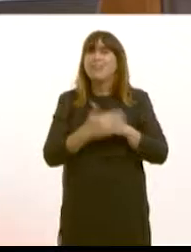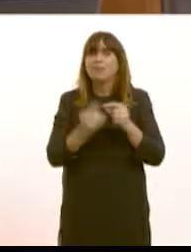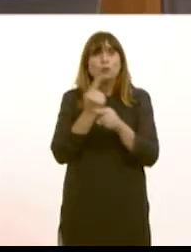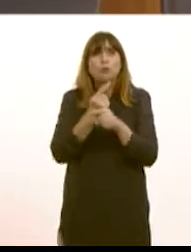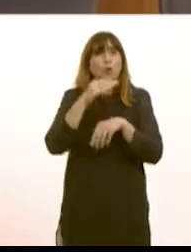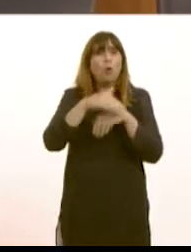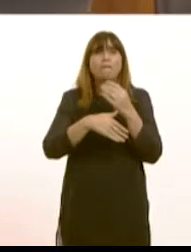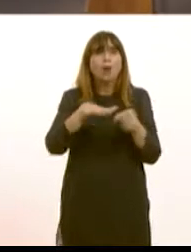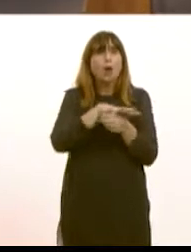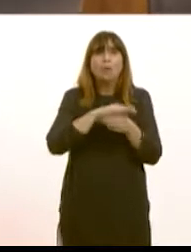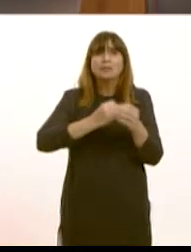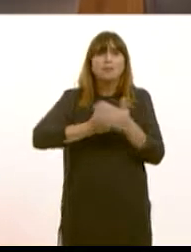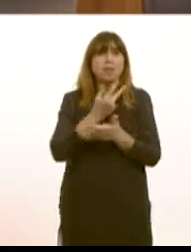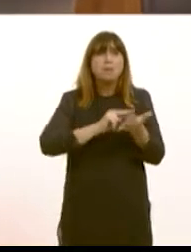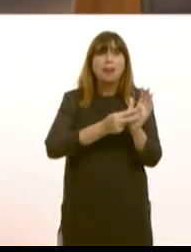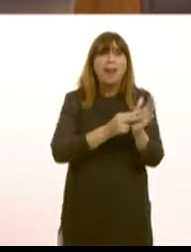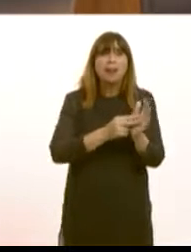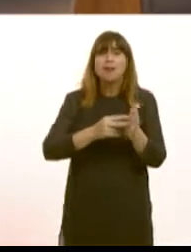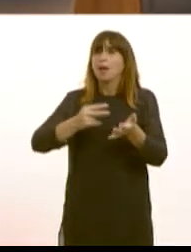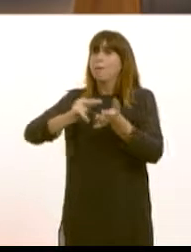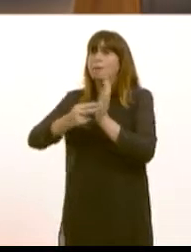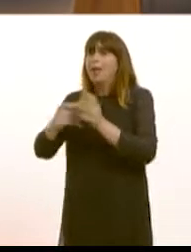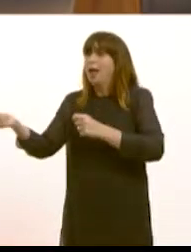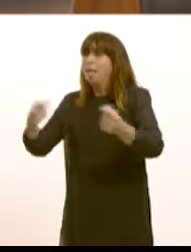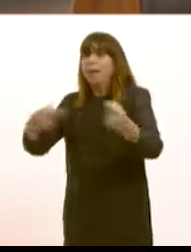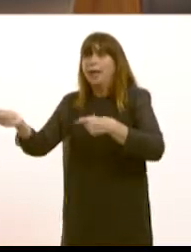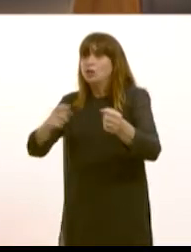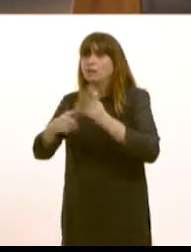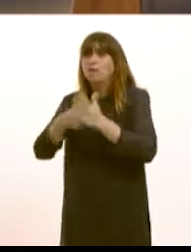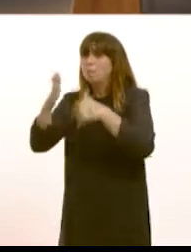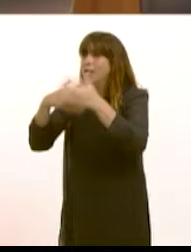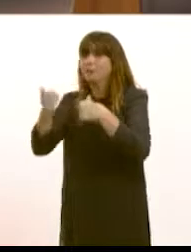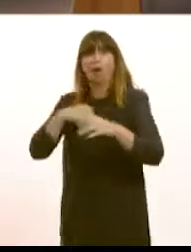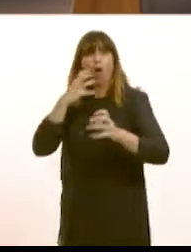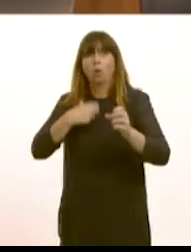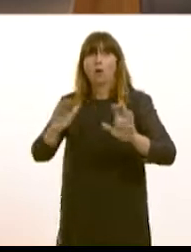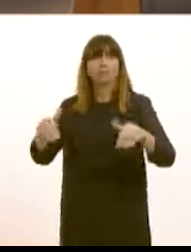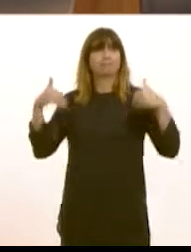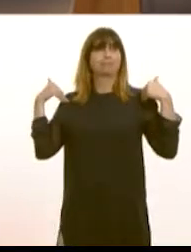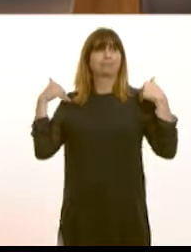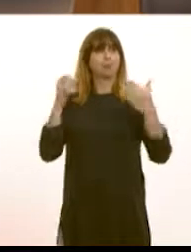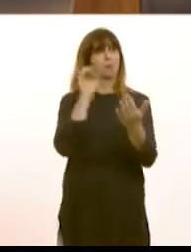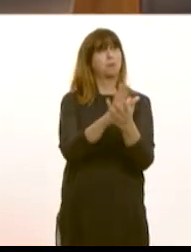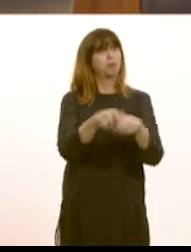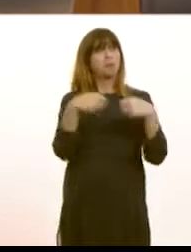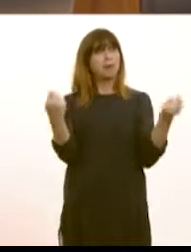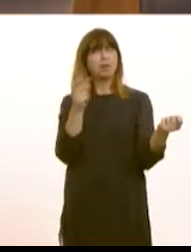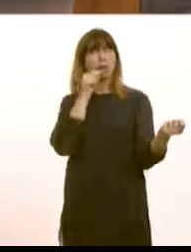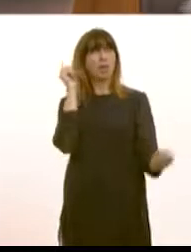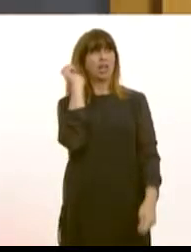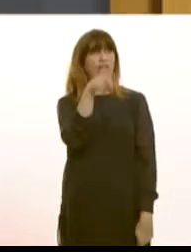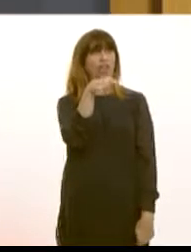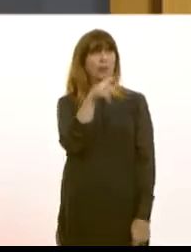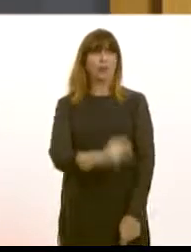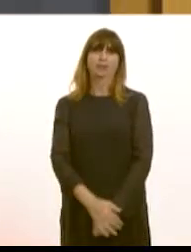on LDPs or planning applications as the whole point of being in government The reason why the story appeared in the paper in that way is because he put it there